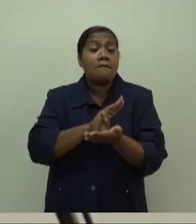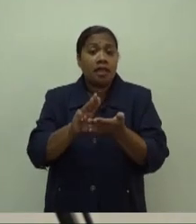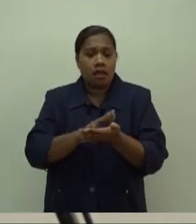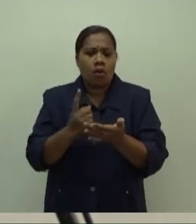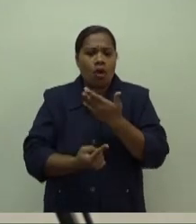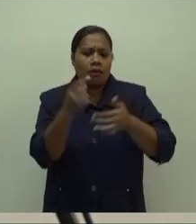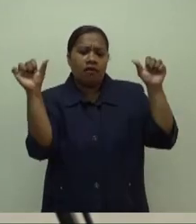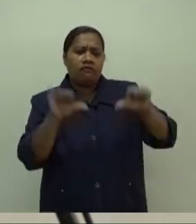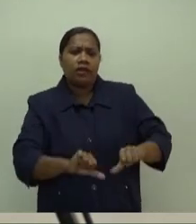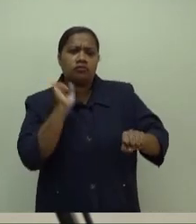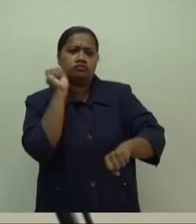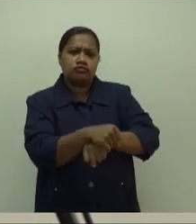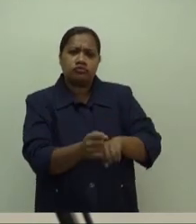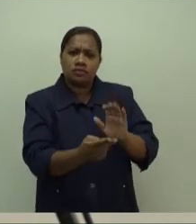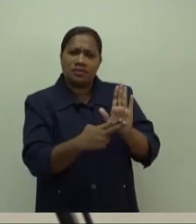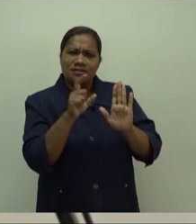someone reported.